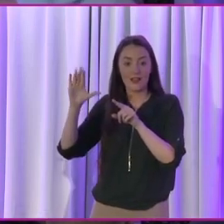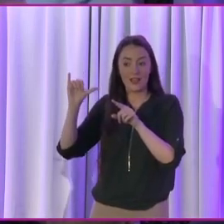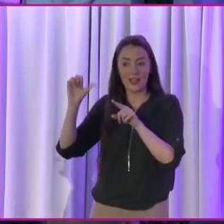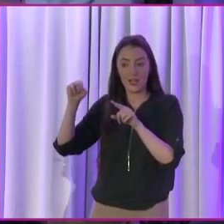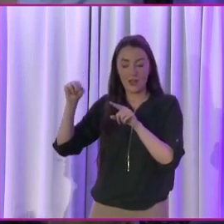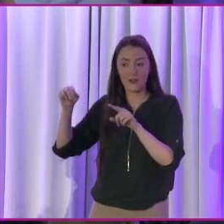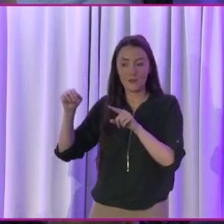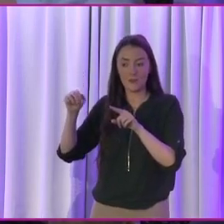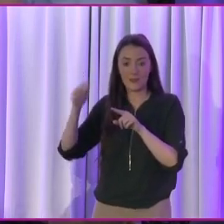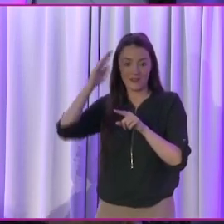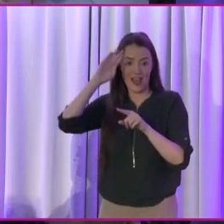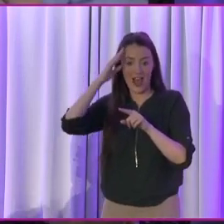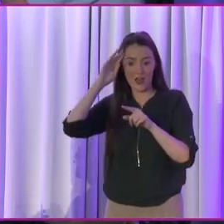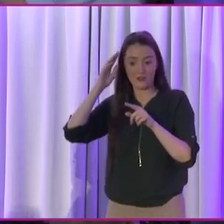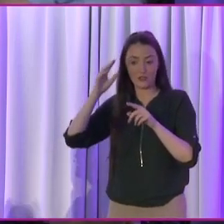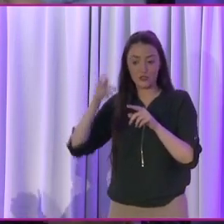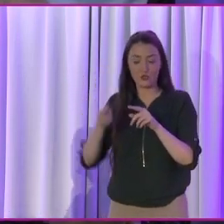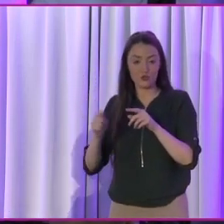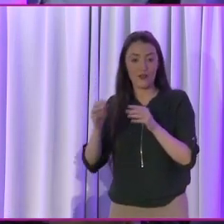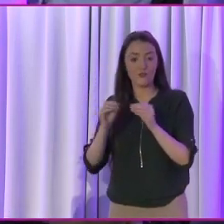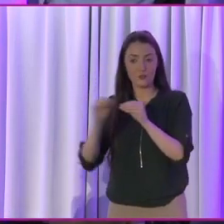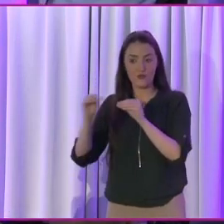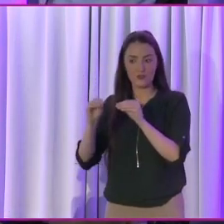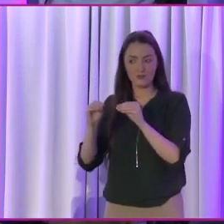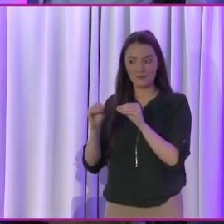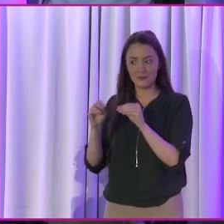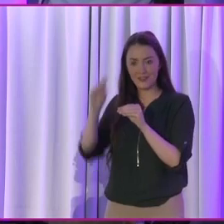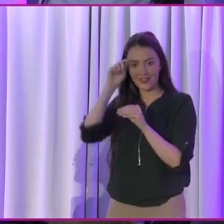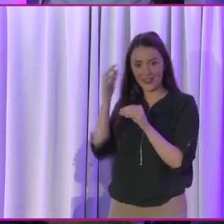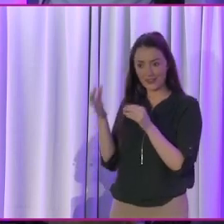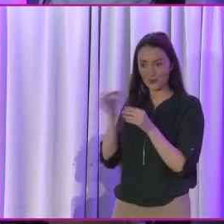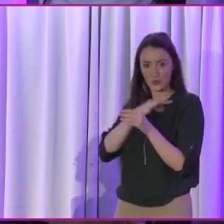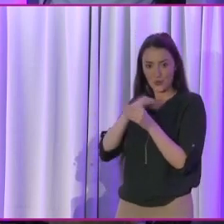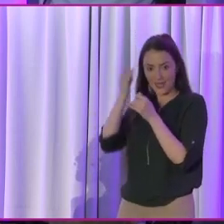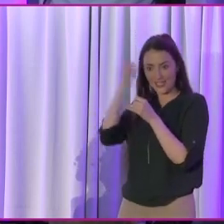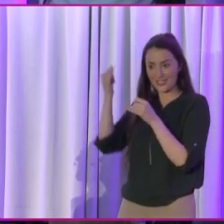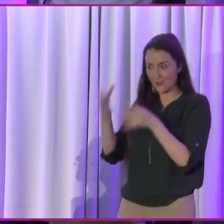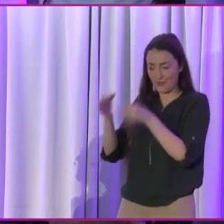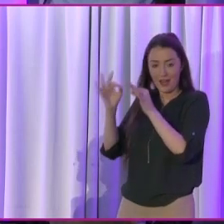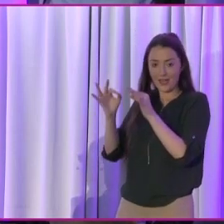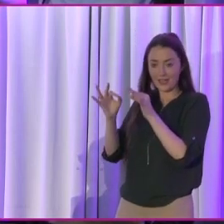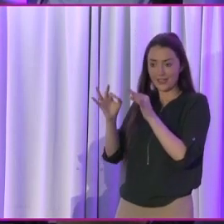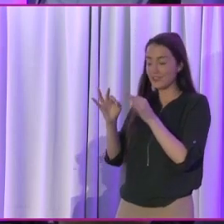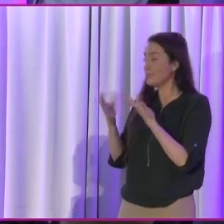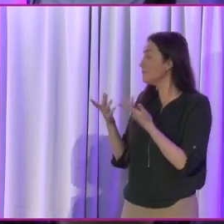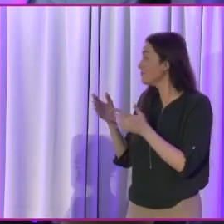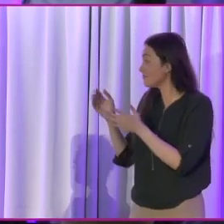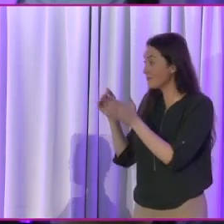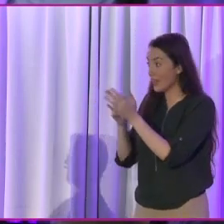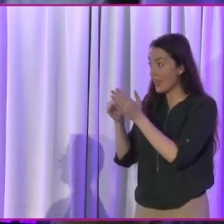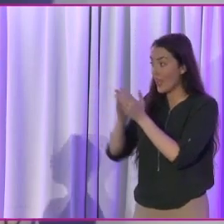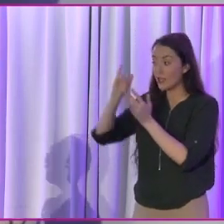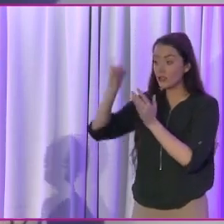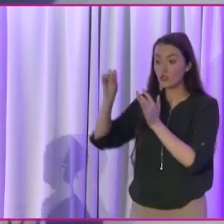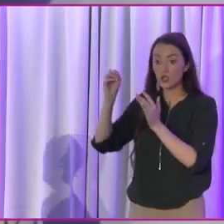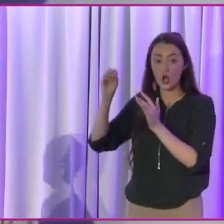Irish Traveller movements. Wouldn't that be fantastic? What do you think? Well, John Dolan is here, who was fantastic in the Shannon